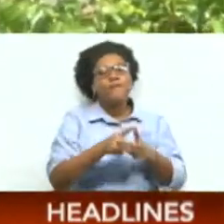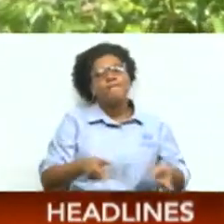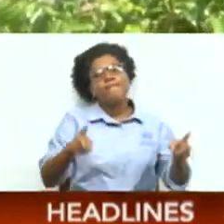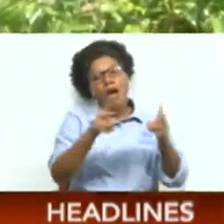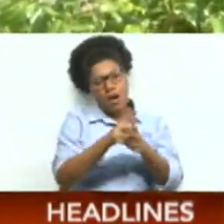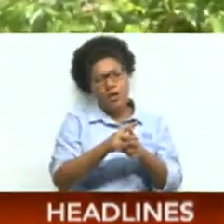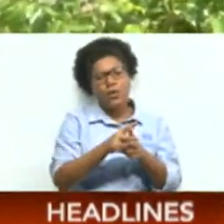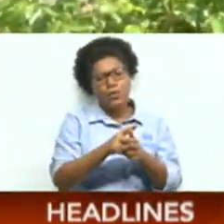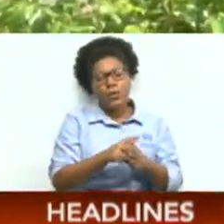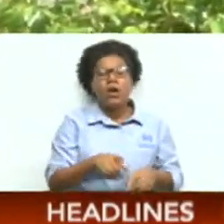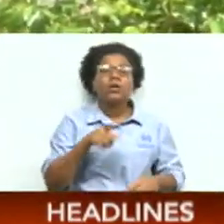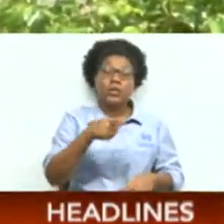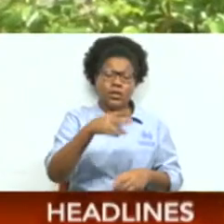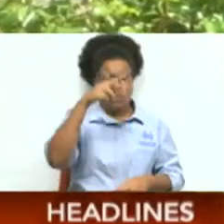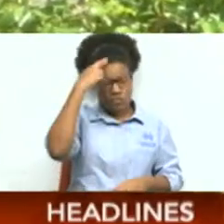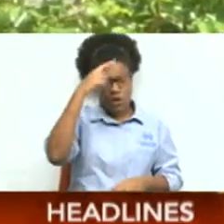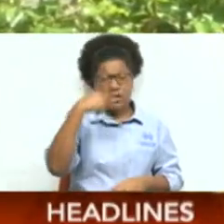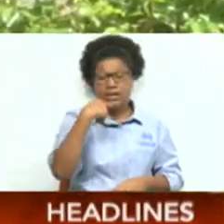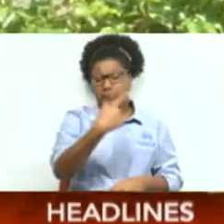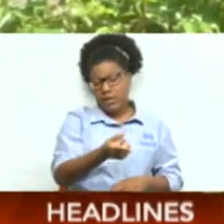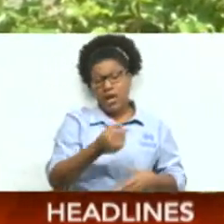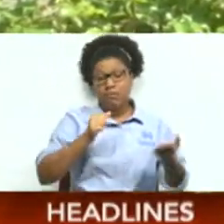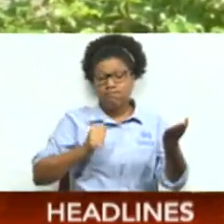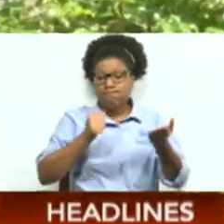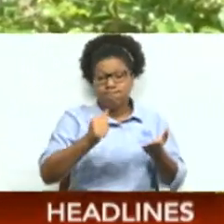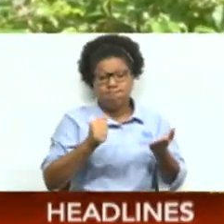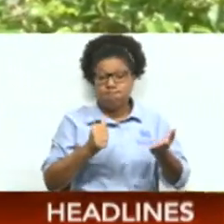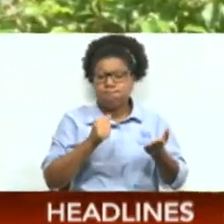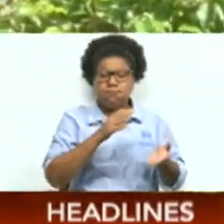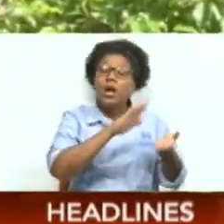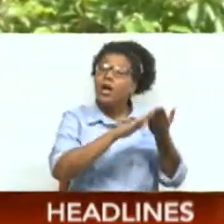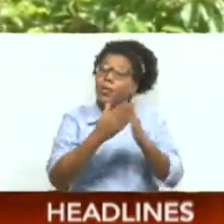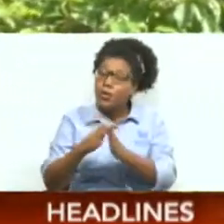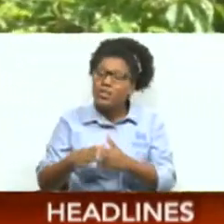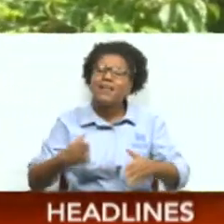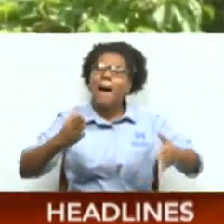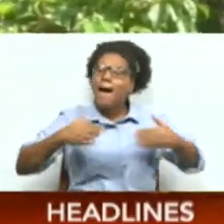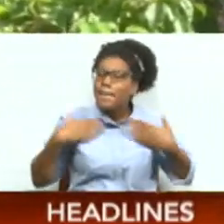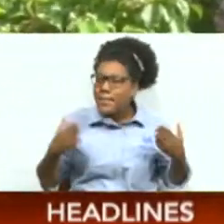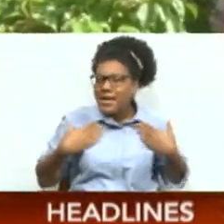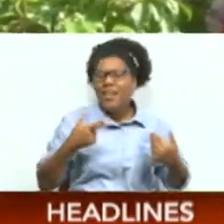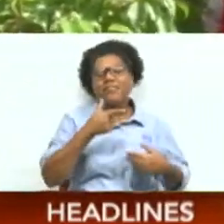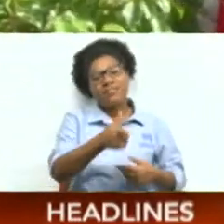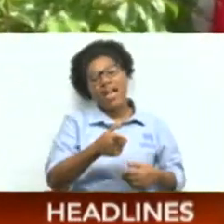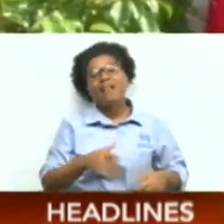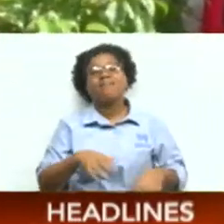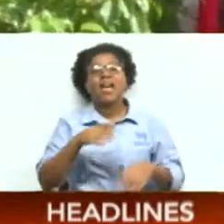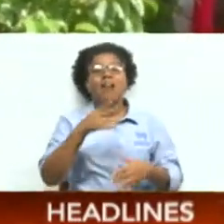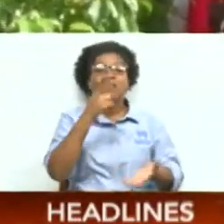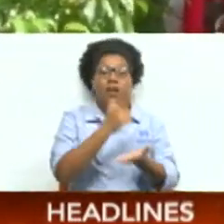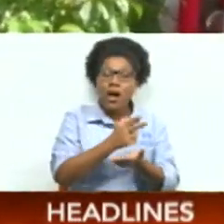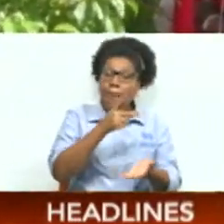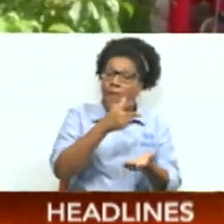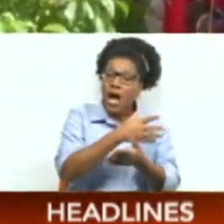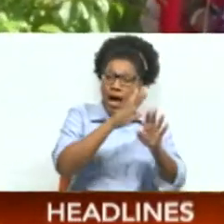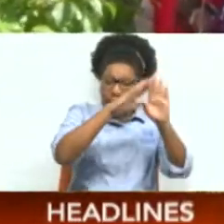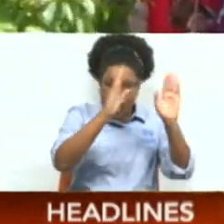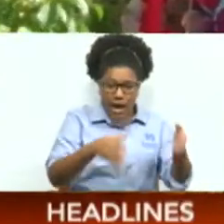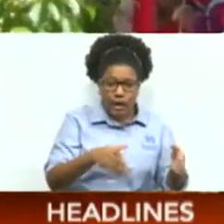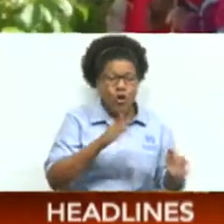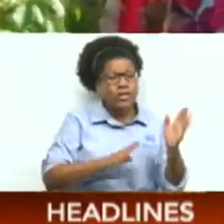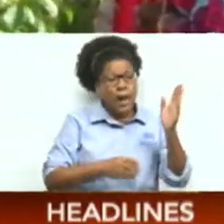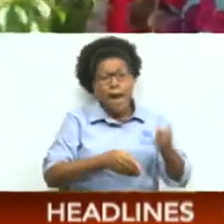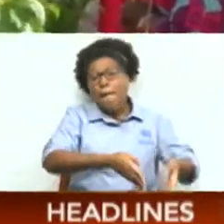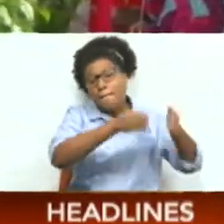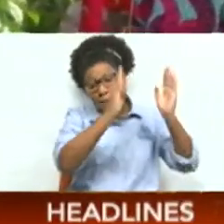Dr. Rowley also told the Spiritual Baptist community he was pleased that its headquarters and car park in Balmain-Coover has been built with the